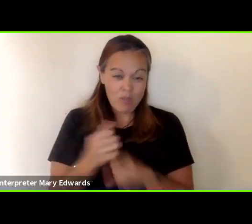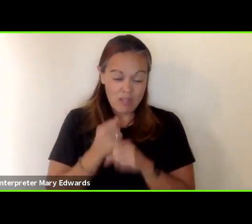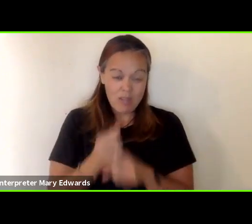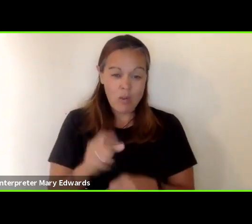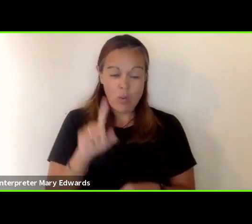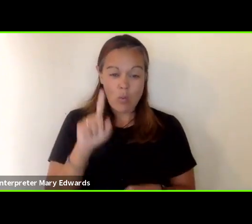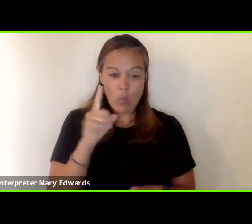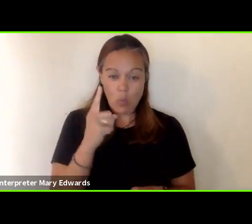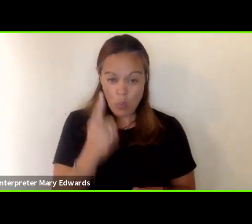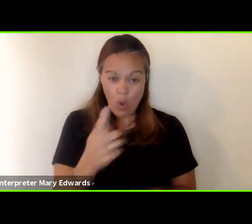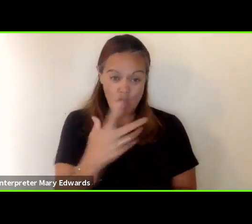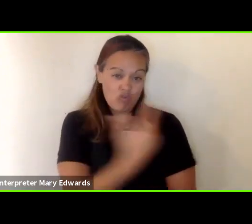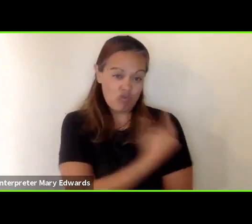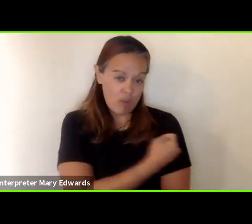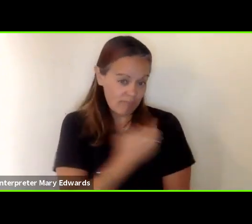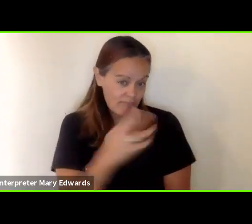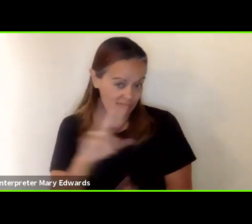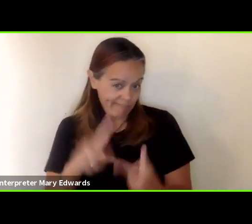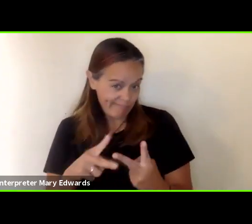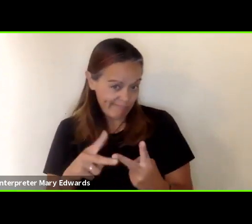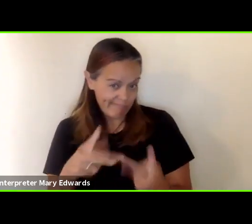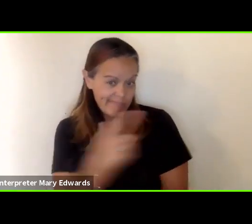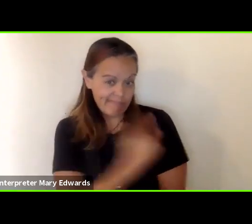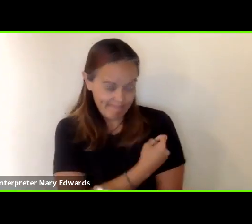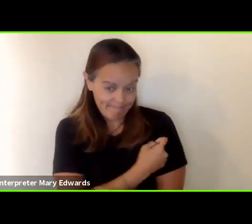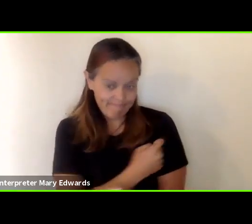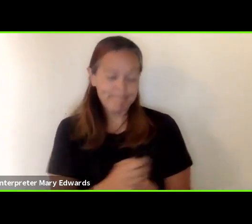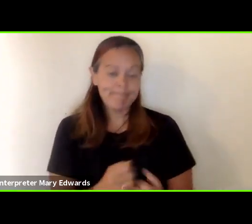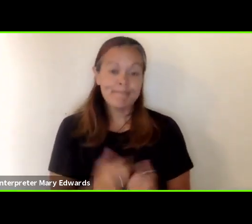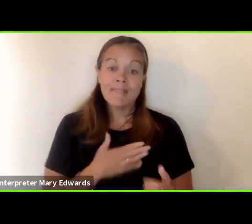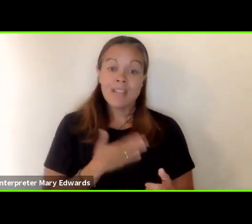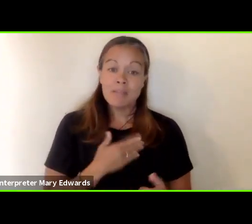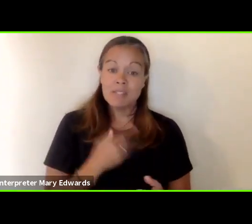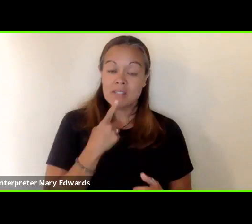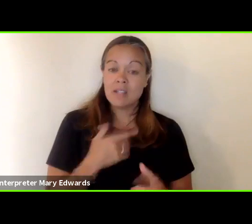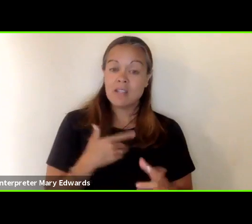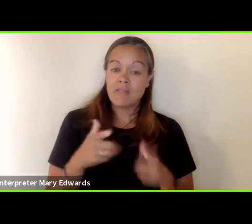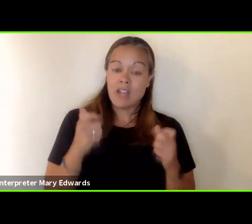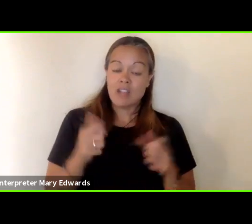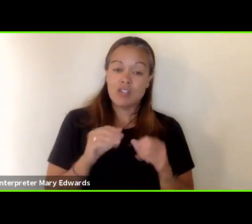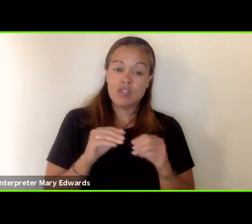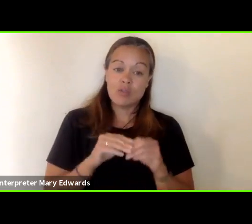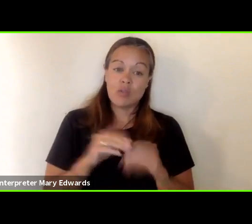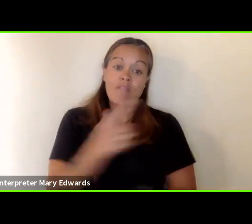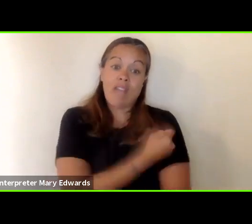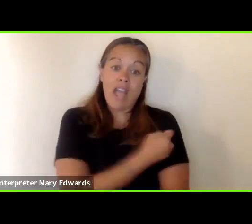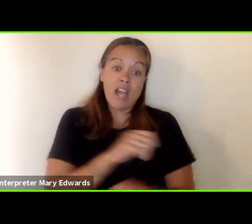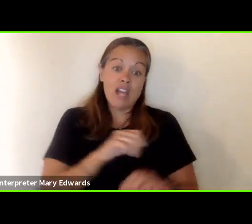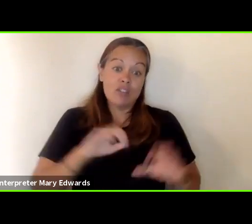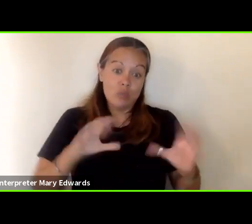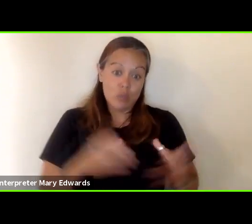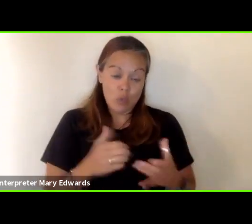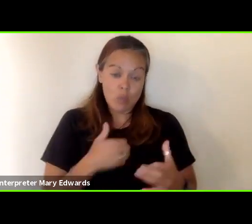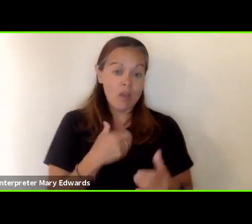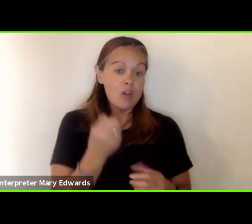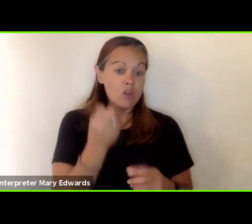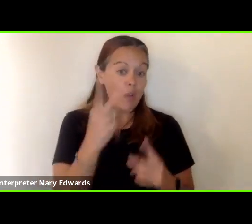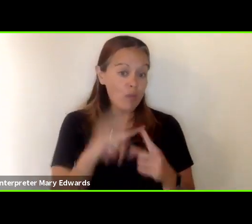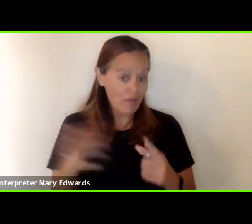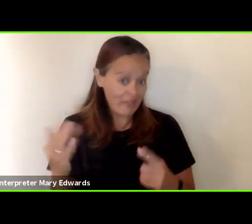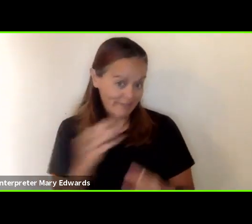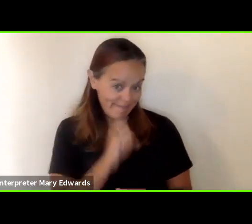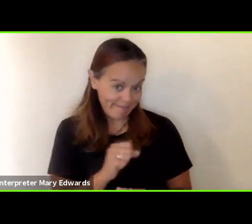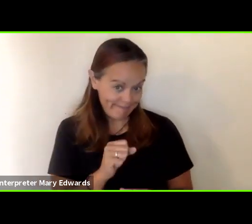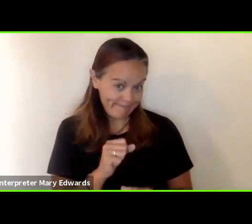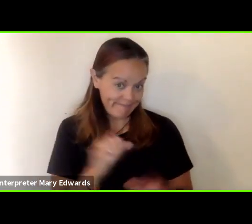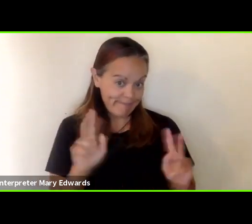shot and are awaiting their second dose i'm happy to say that the fastest growing vaccinated group in sonoma county is the 12 to 15 year old